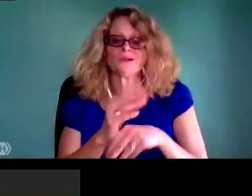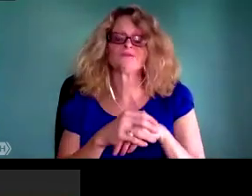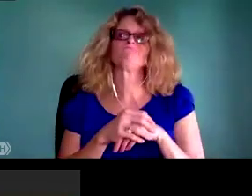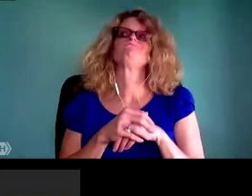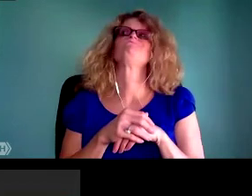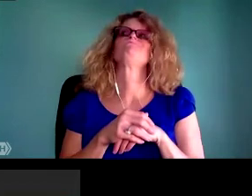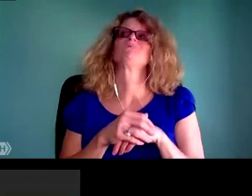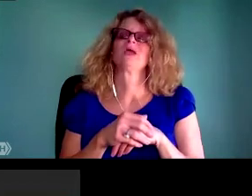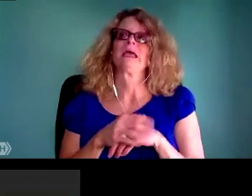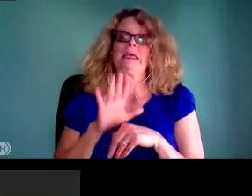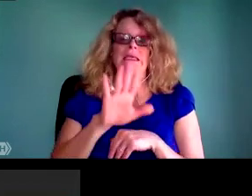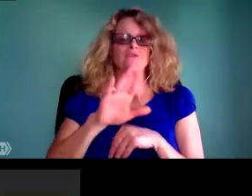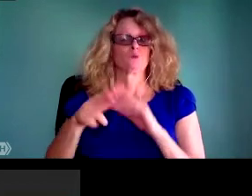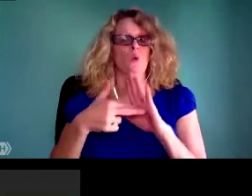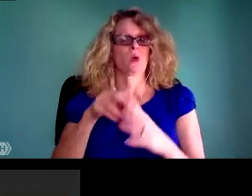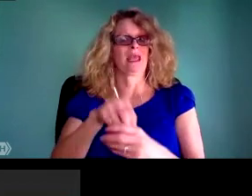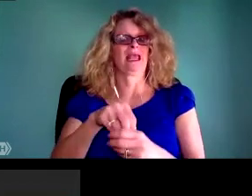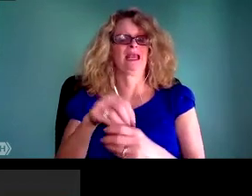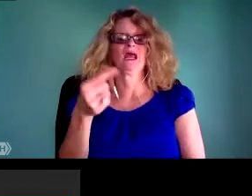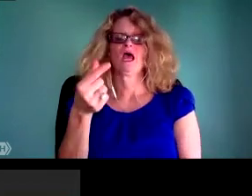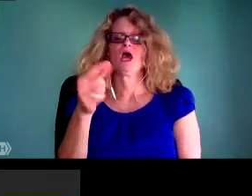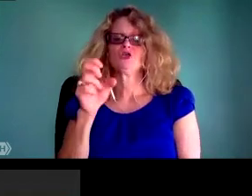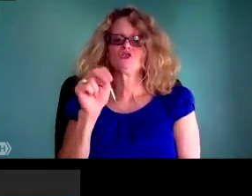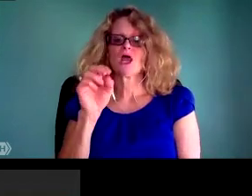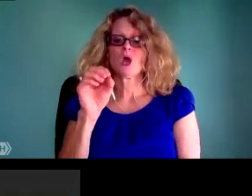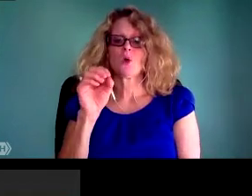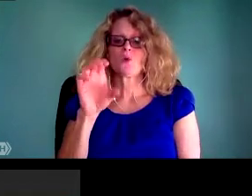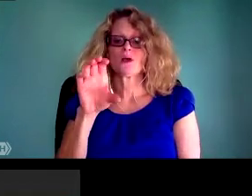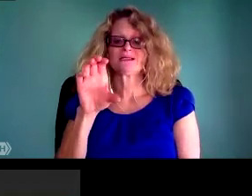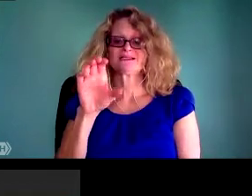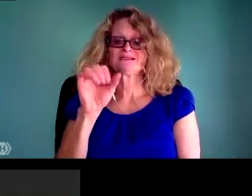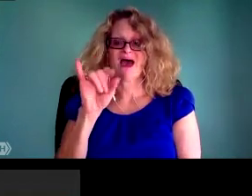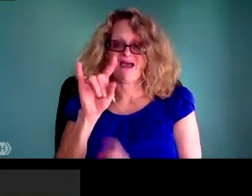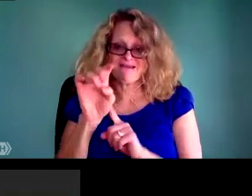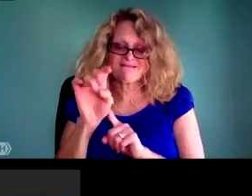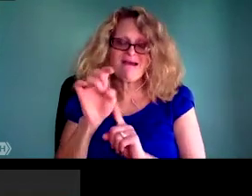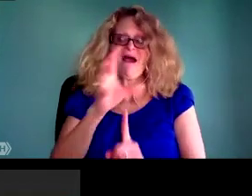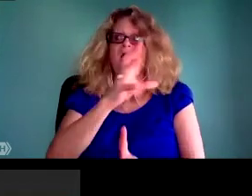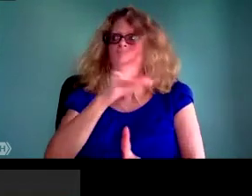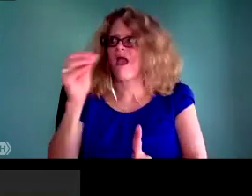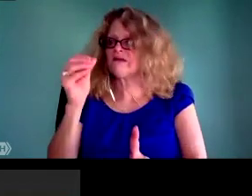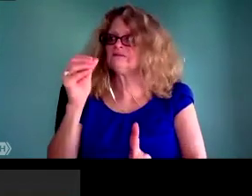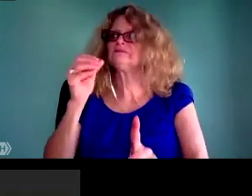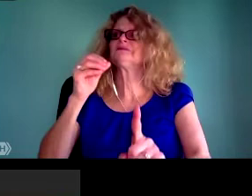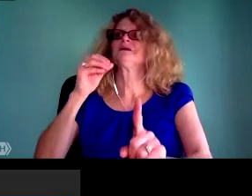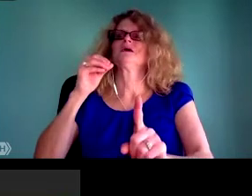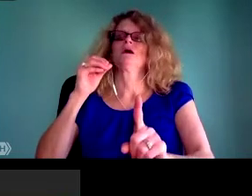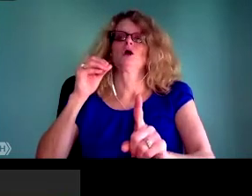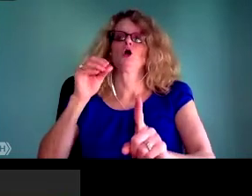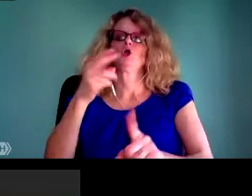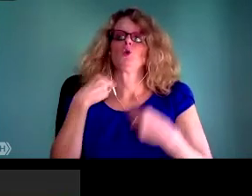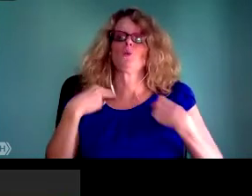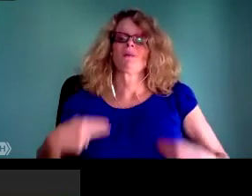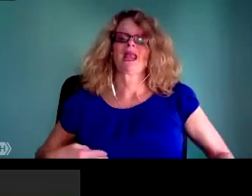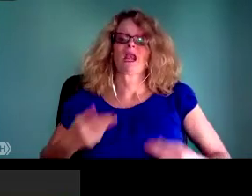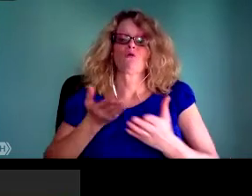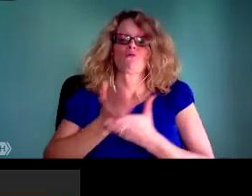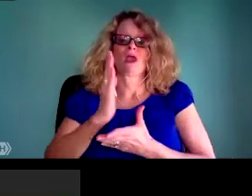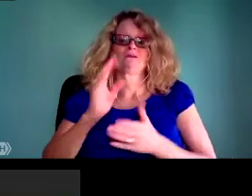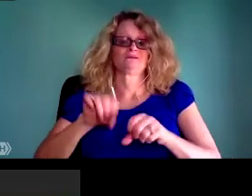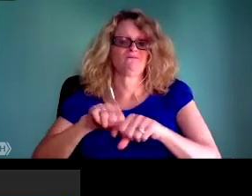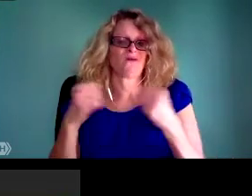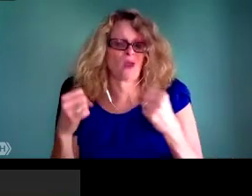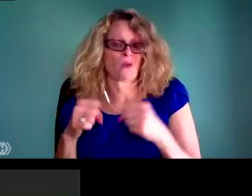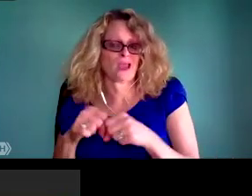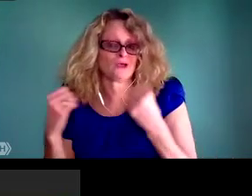there's this really important relationship between social media and search. So here, if you